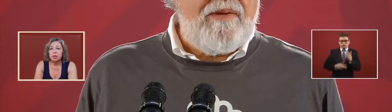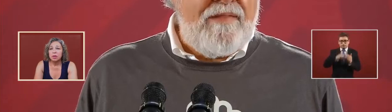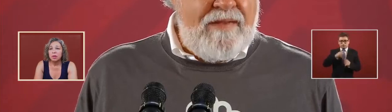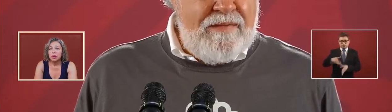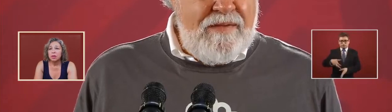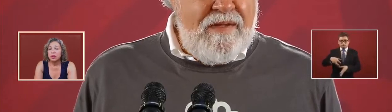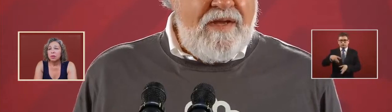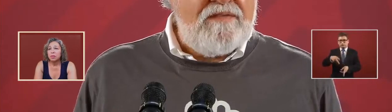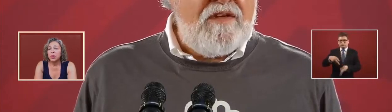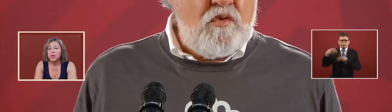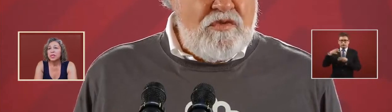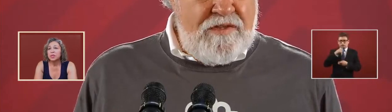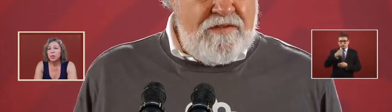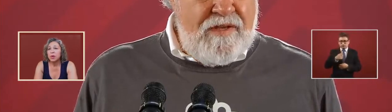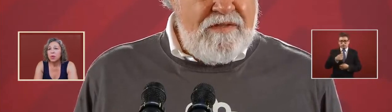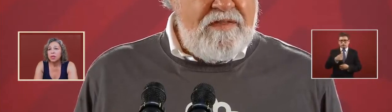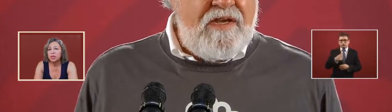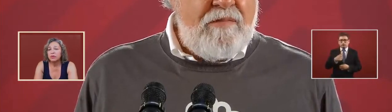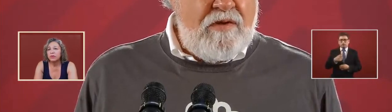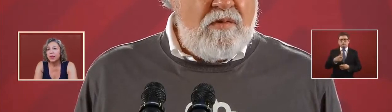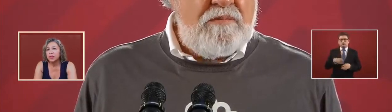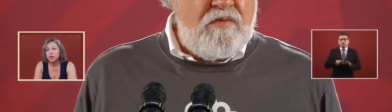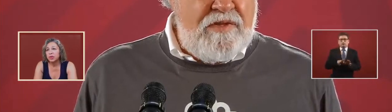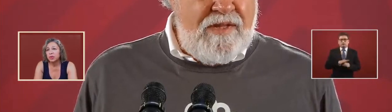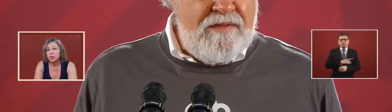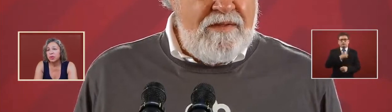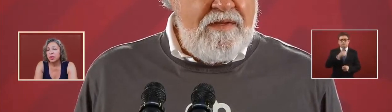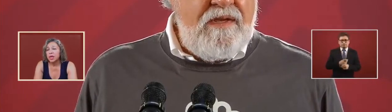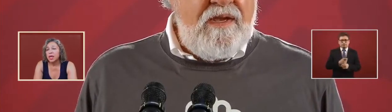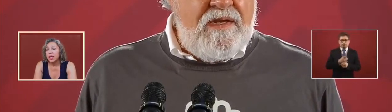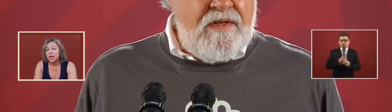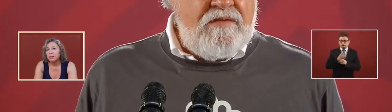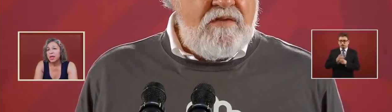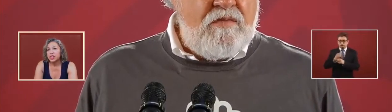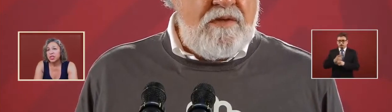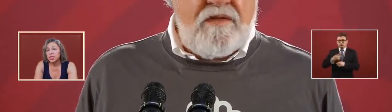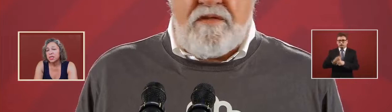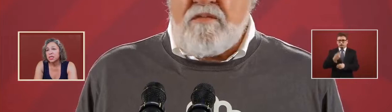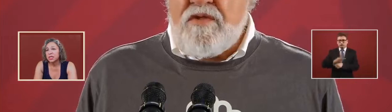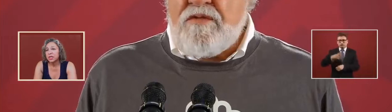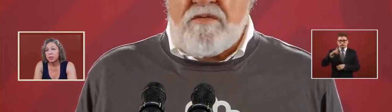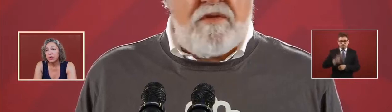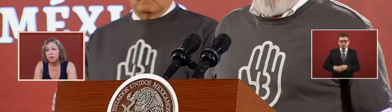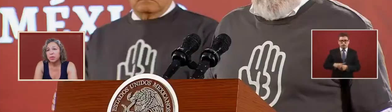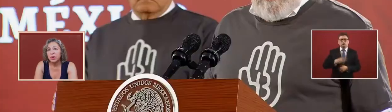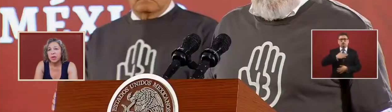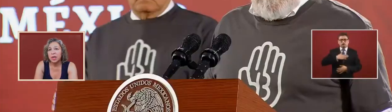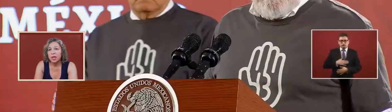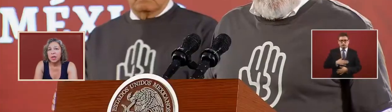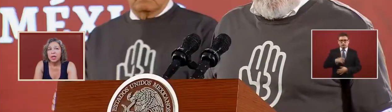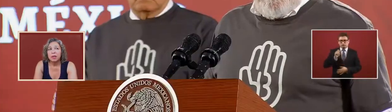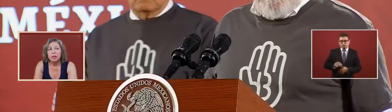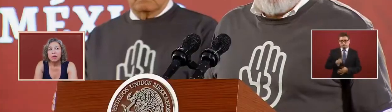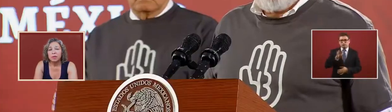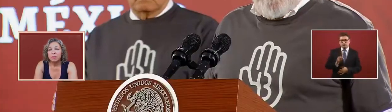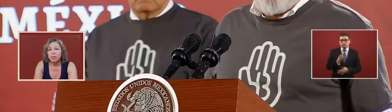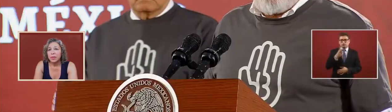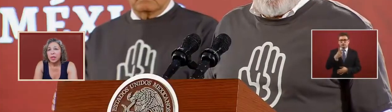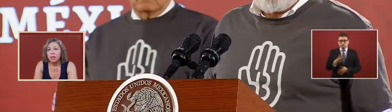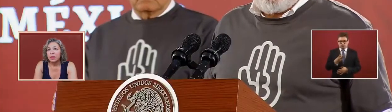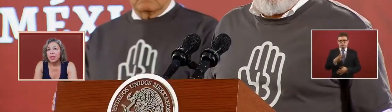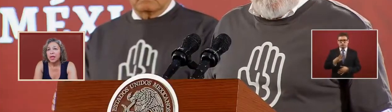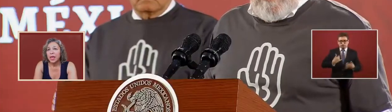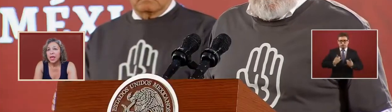so the point is we want to find the truth and make justice and stop with impunity the